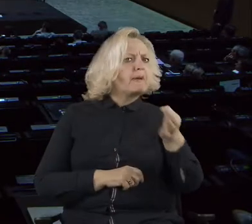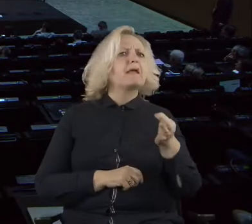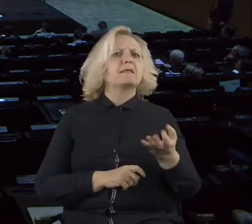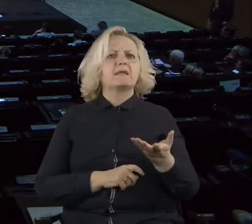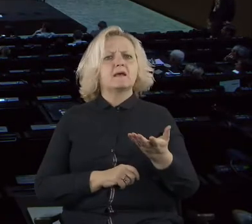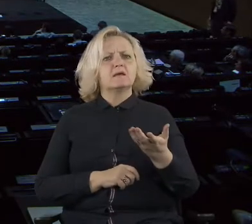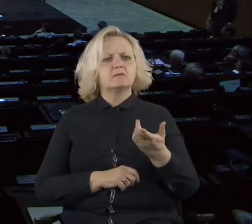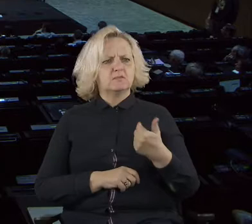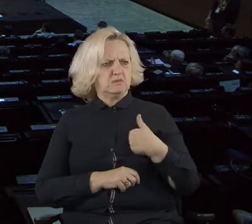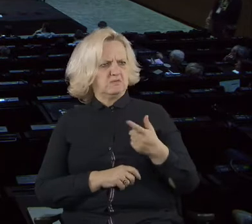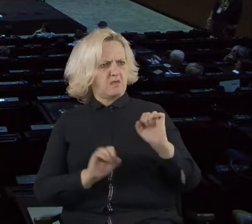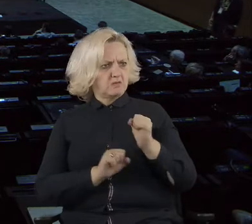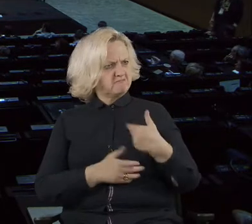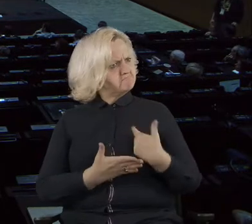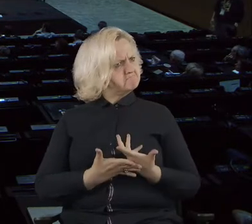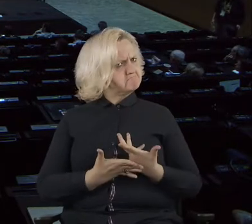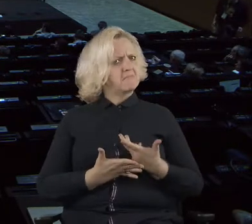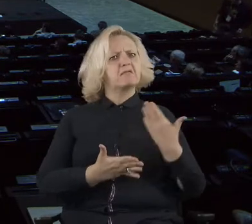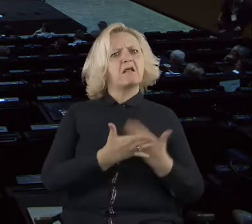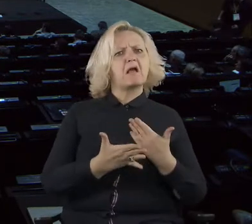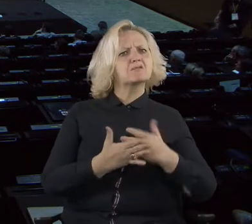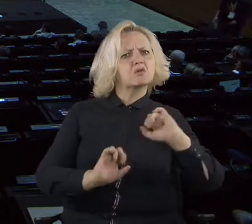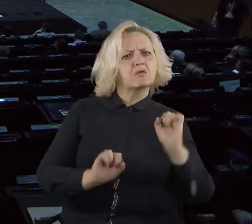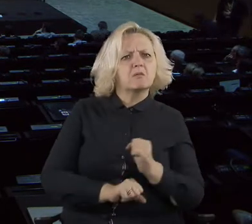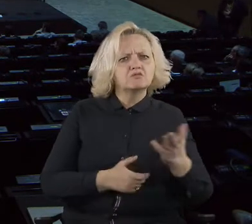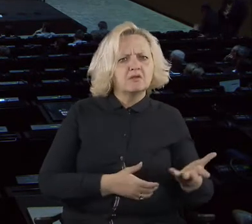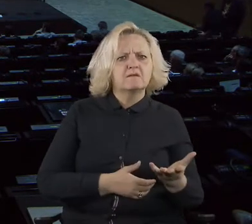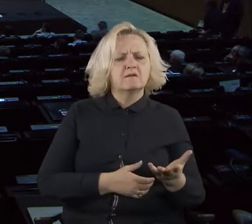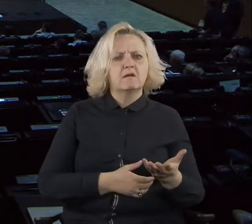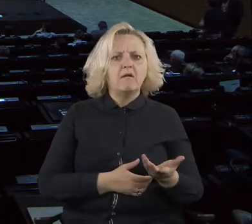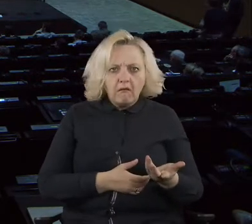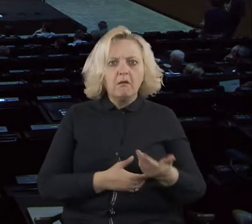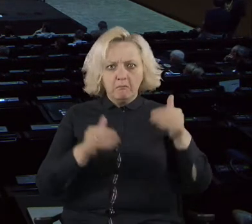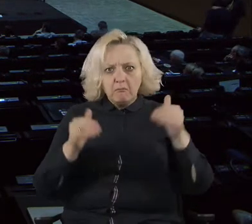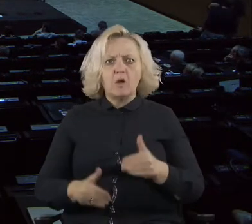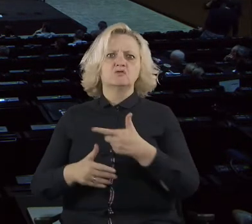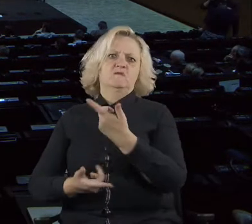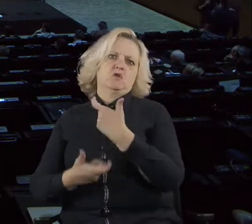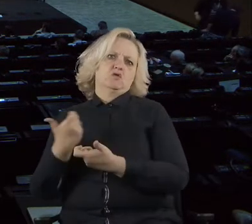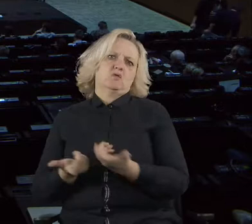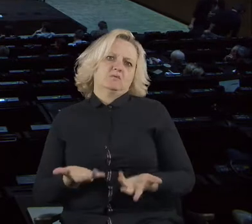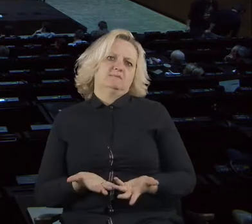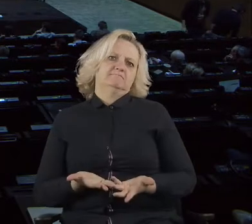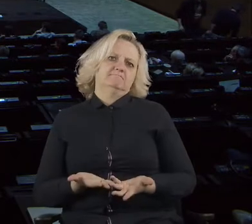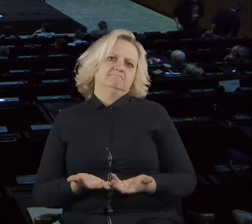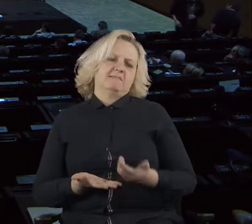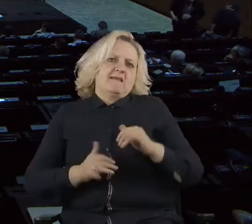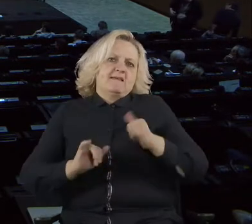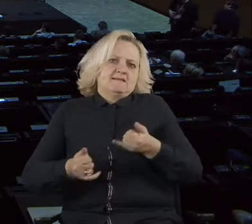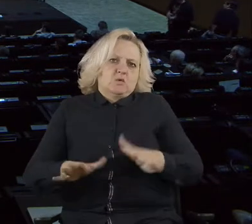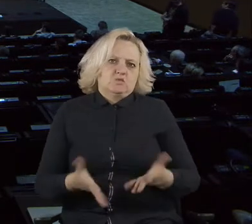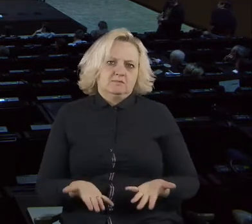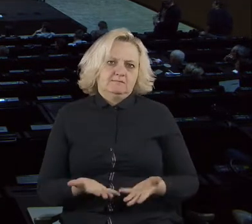it is possible. And, and, um, how do you think, um, because